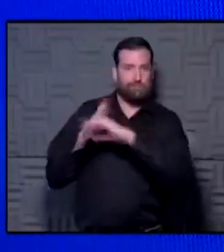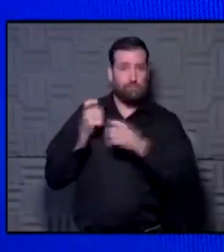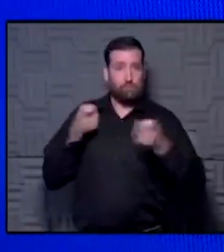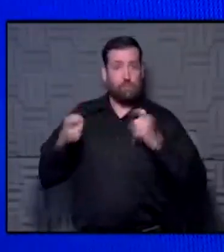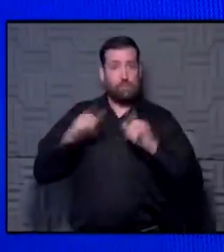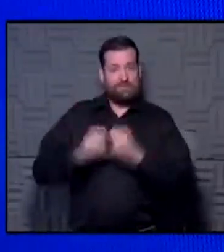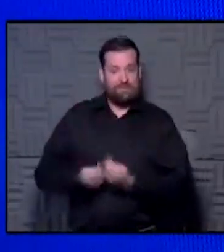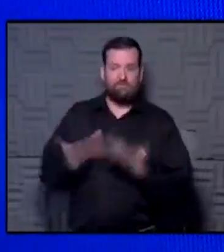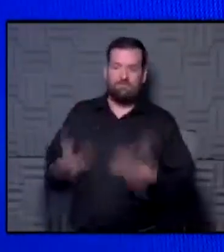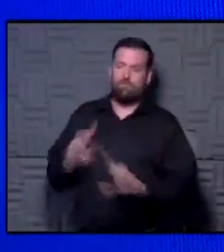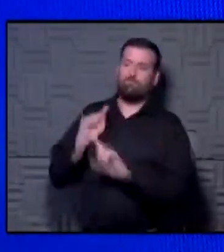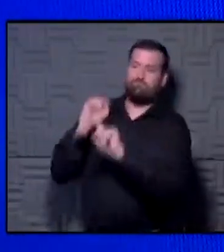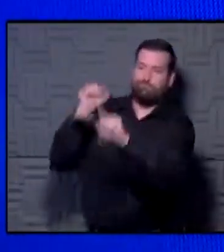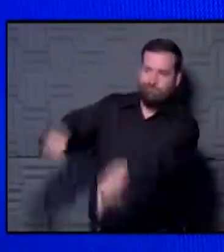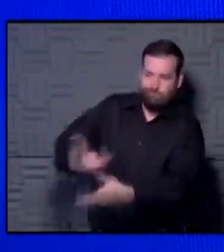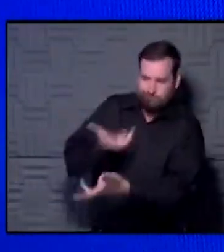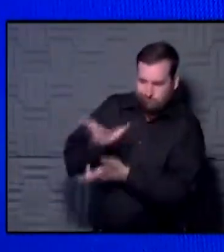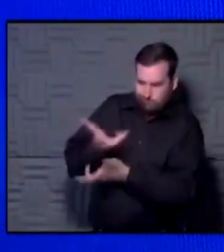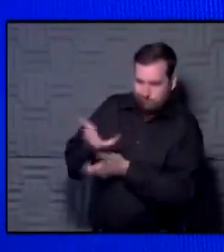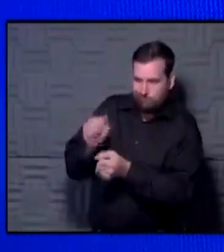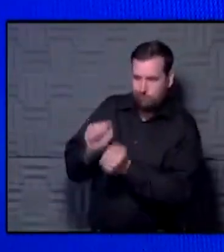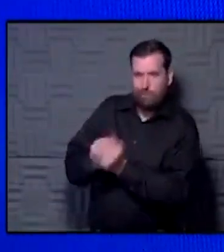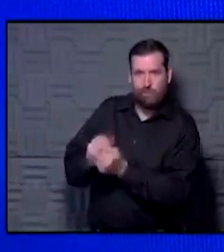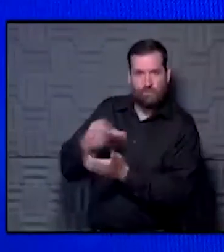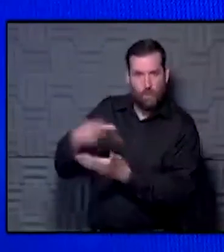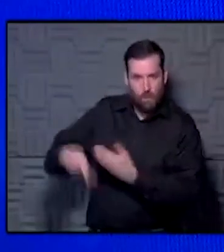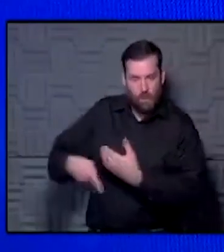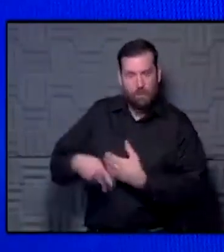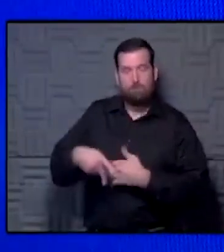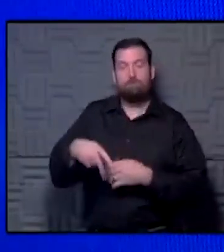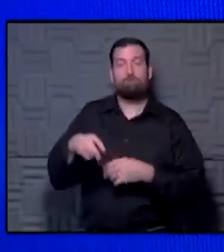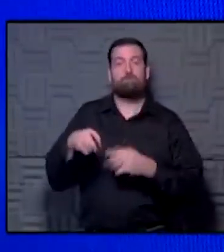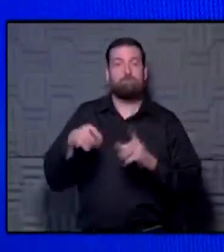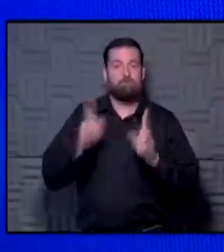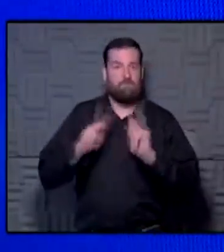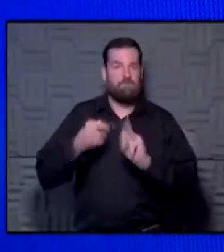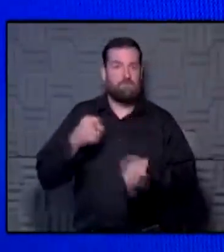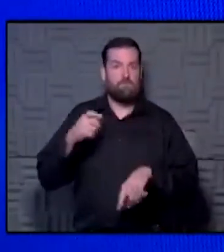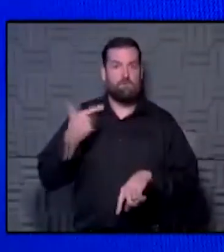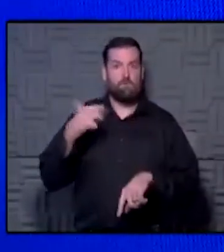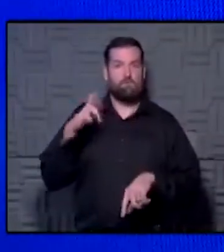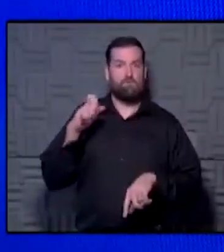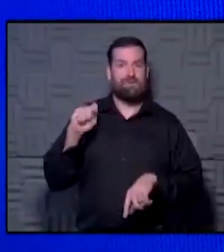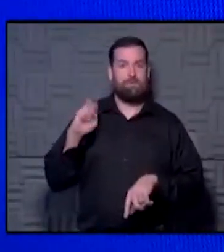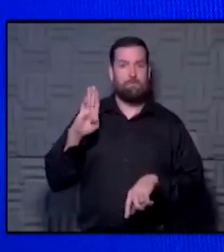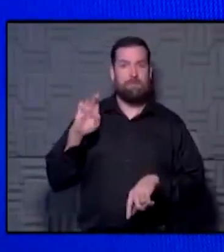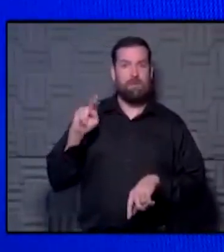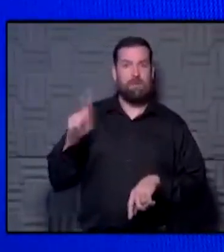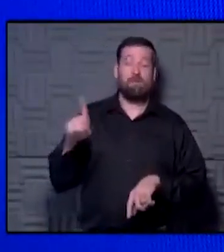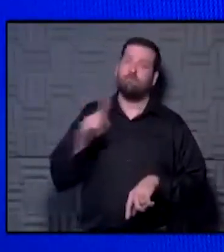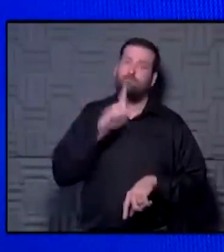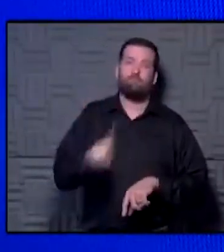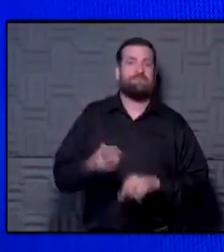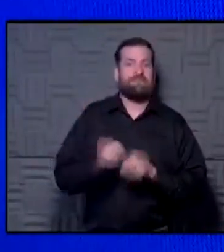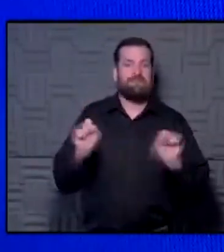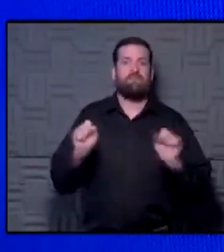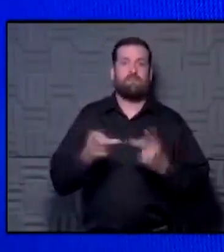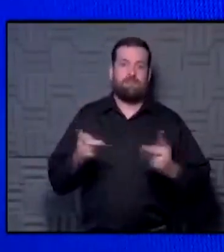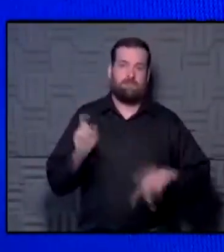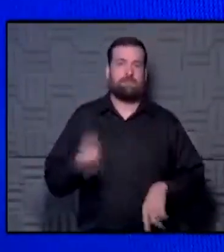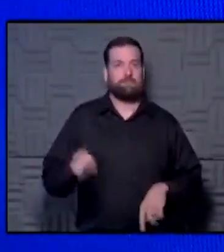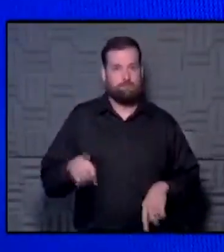down working with that program, as well as the rest of the health system, as well as folks from Great Bend. And so, now I think it is a really safe place.